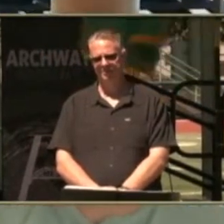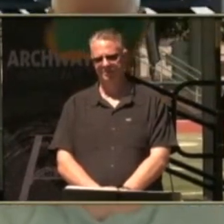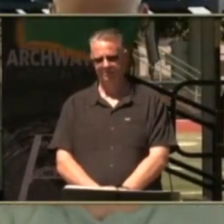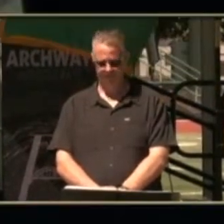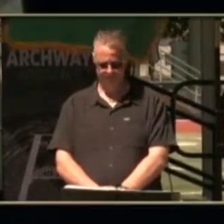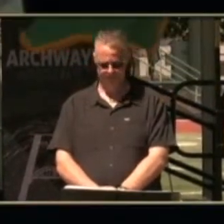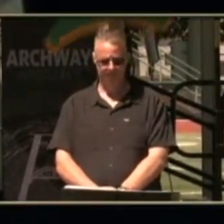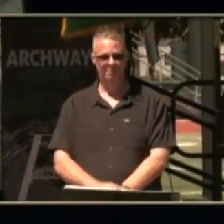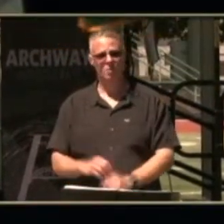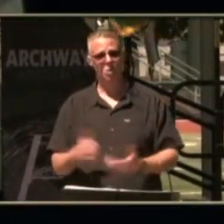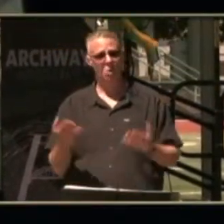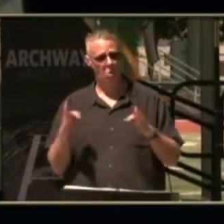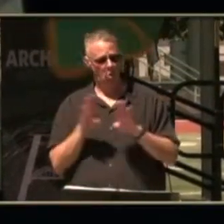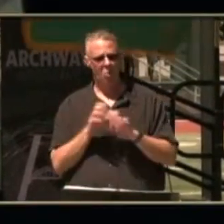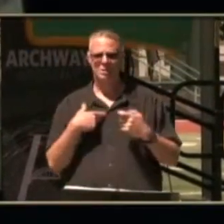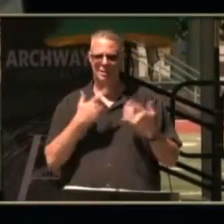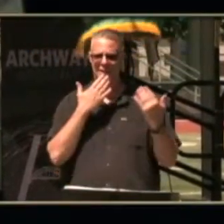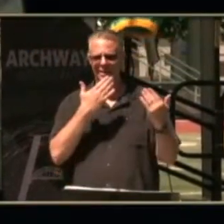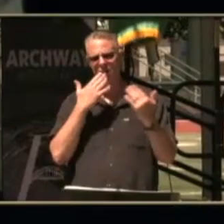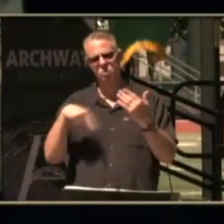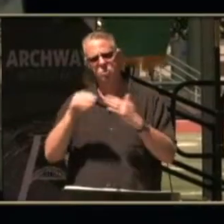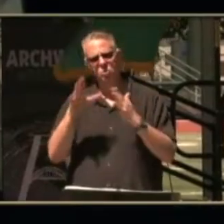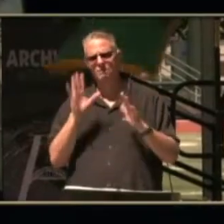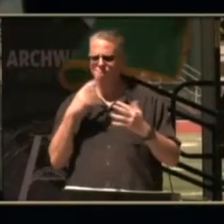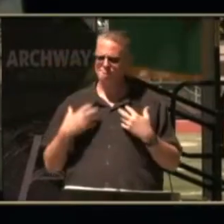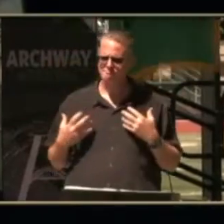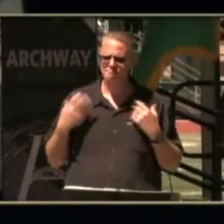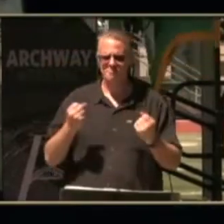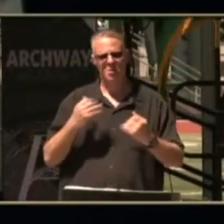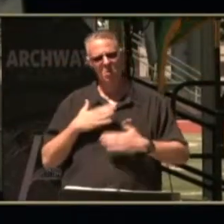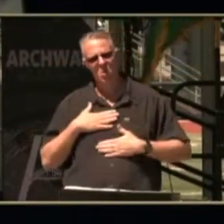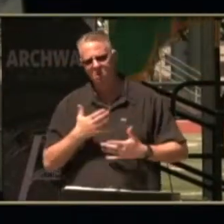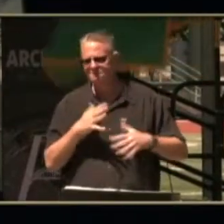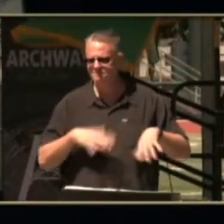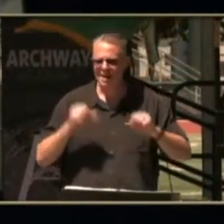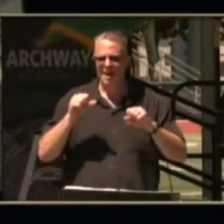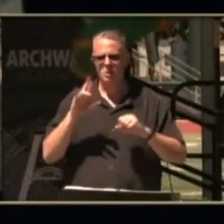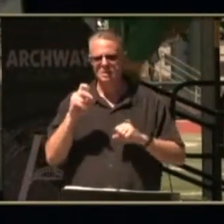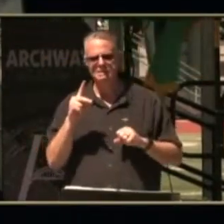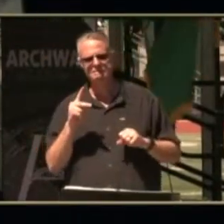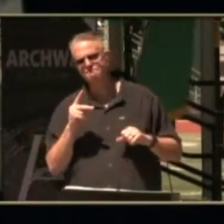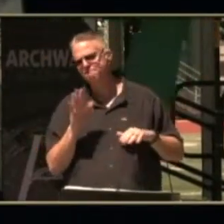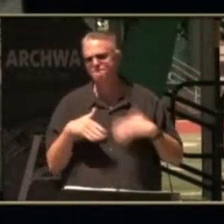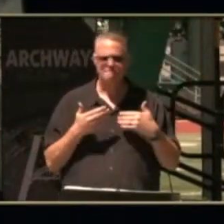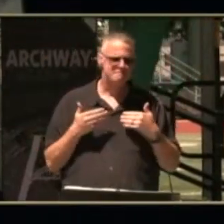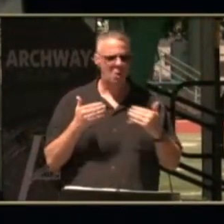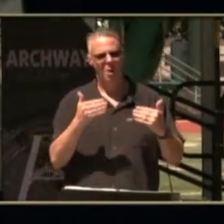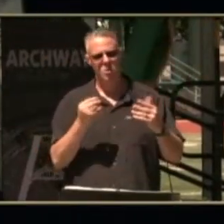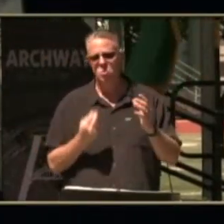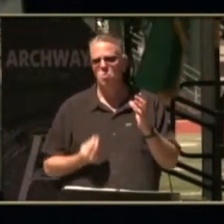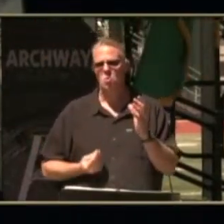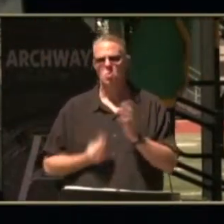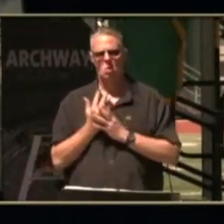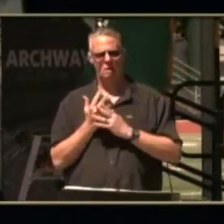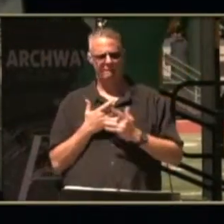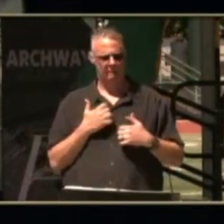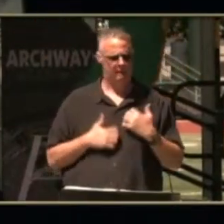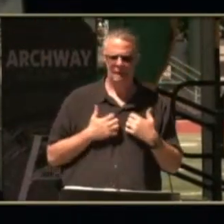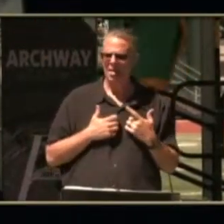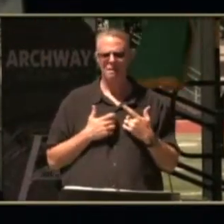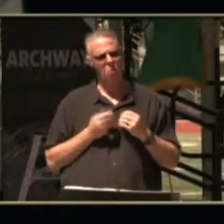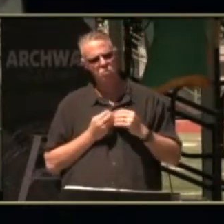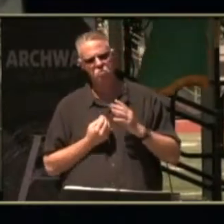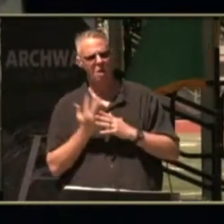in closing i would like to thank each of these students for their courage and willingness to take risks try new things and grow beyond what's comfortable and routine